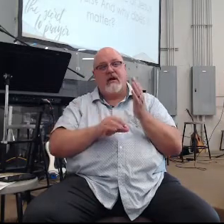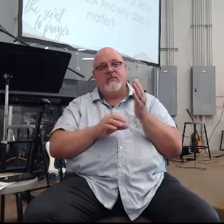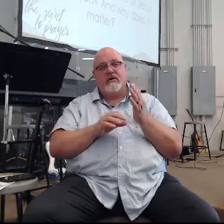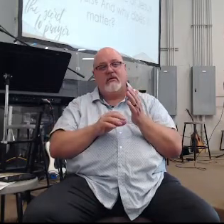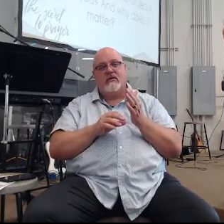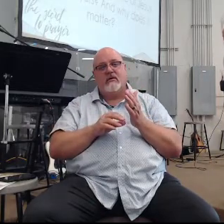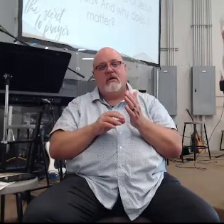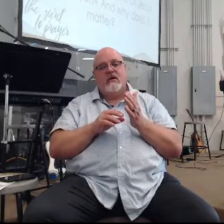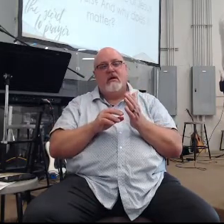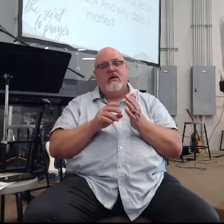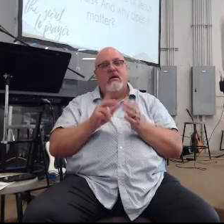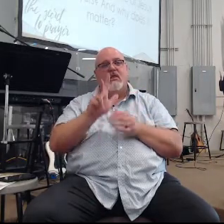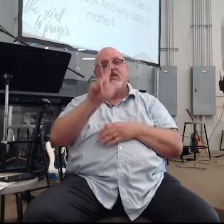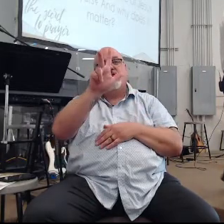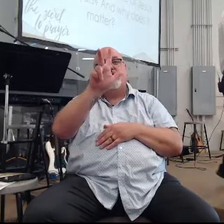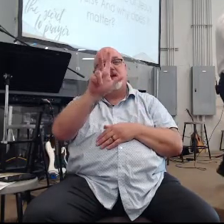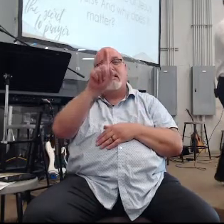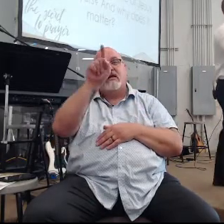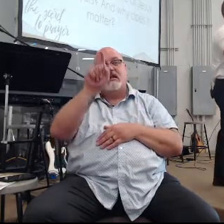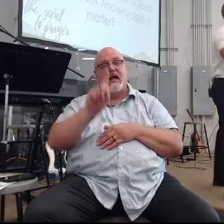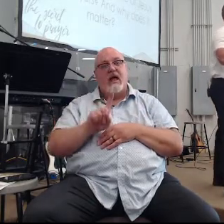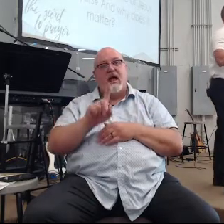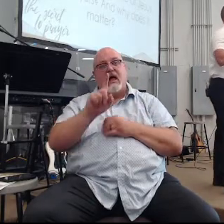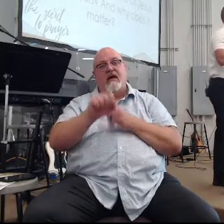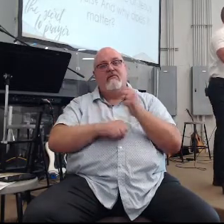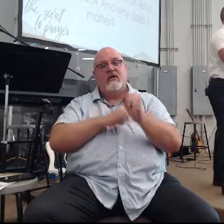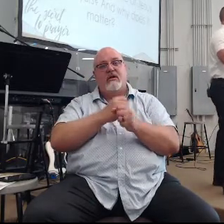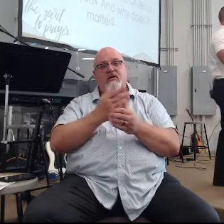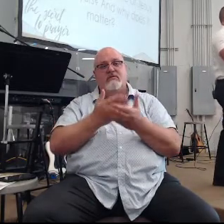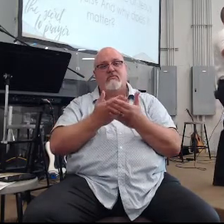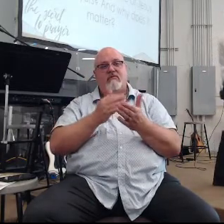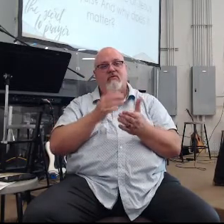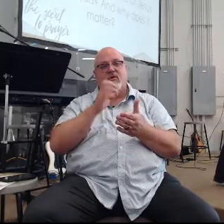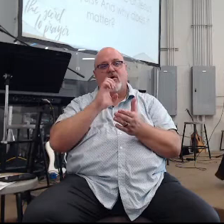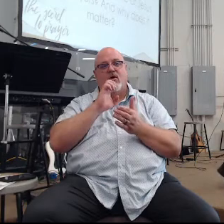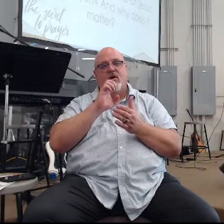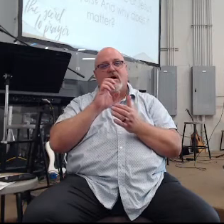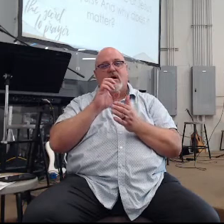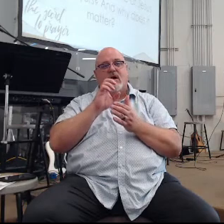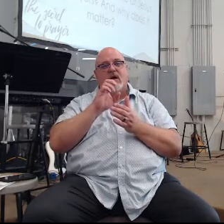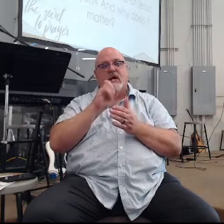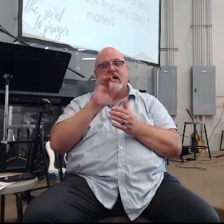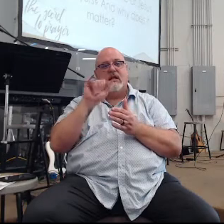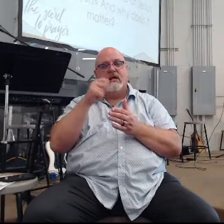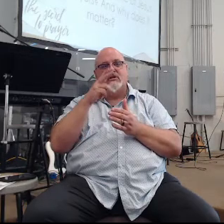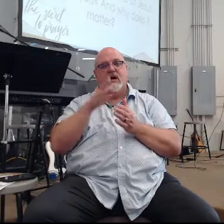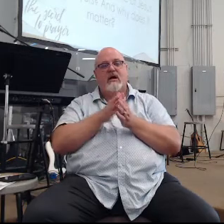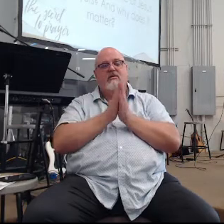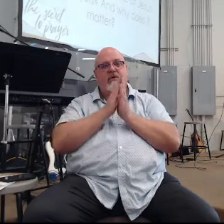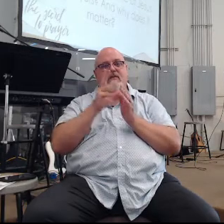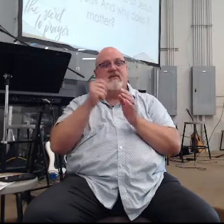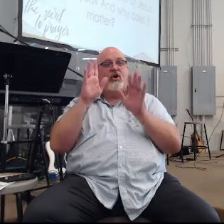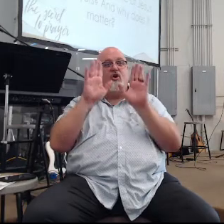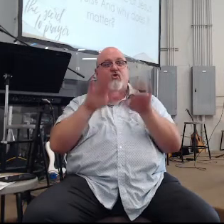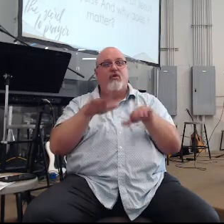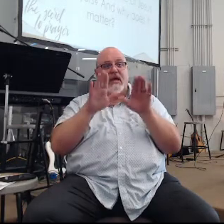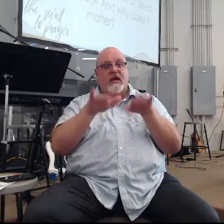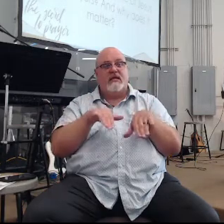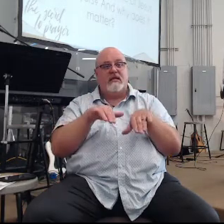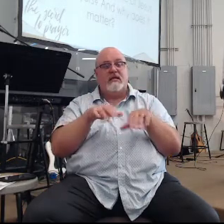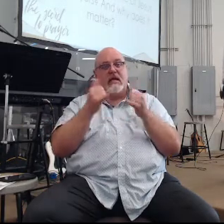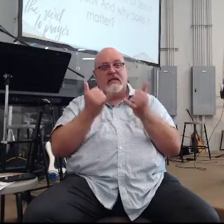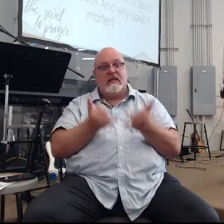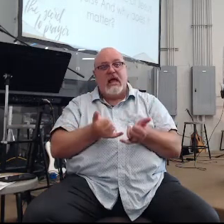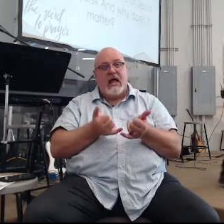mentioned a minute ago that three and a half years prior to this scene Elijah had prayed for no rain now he spends he